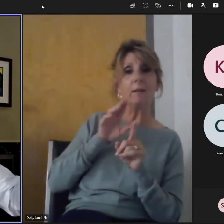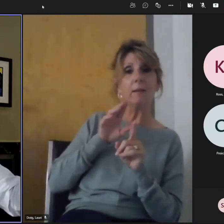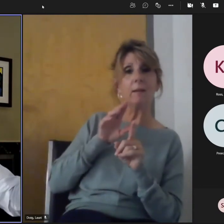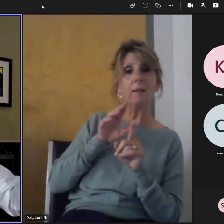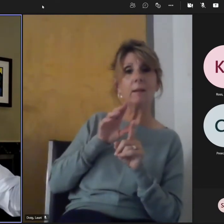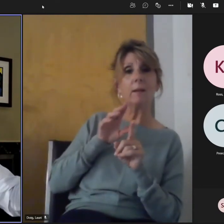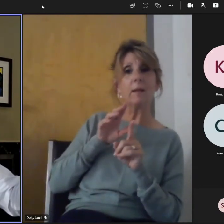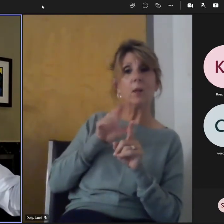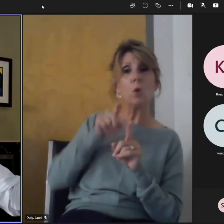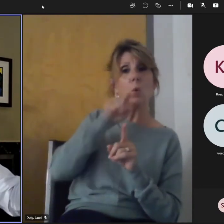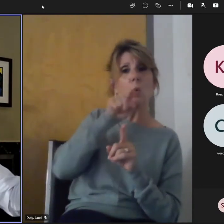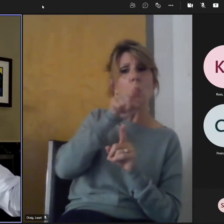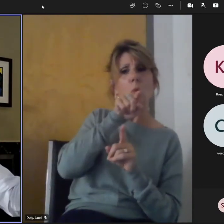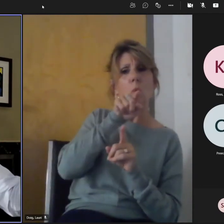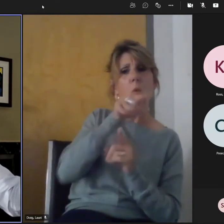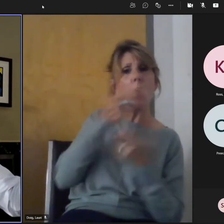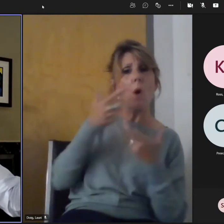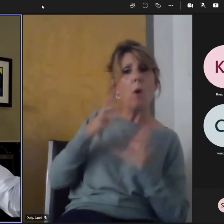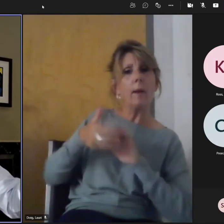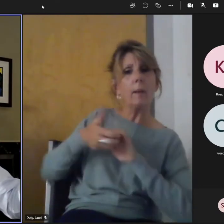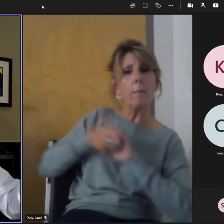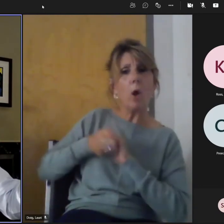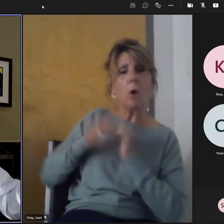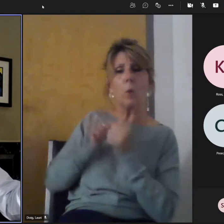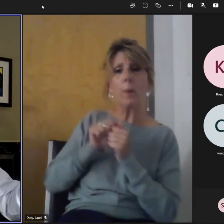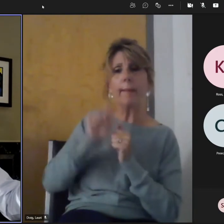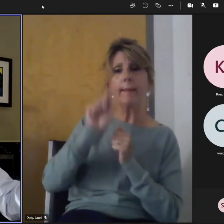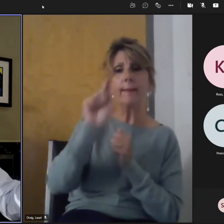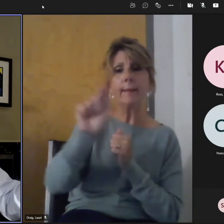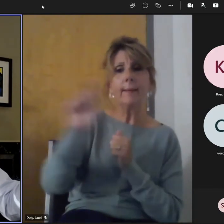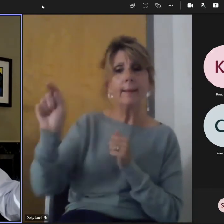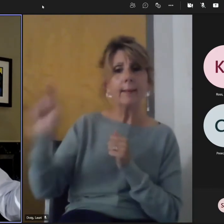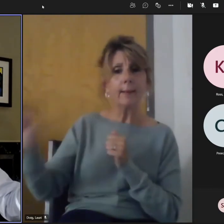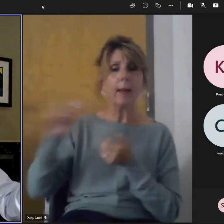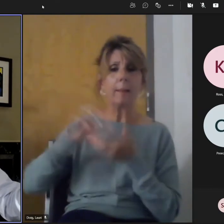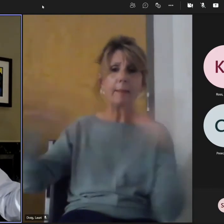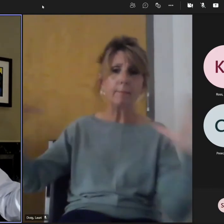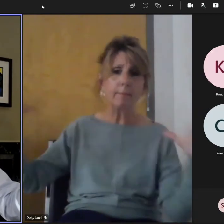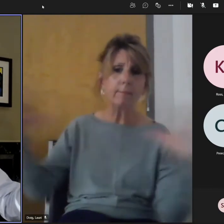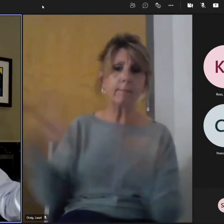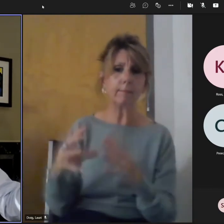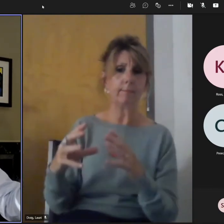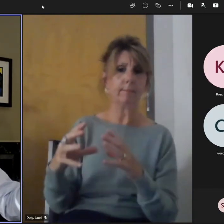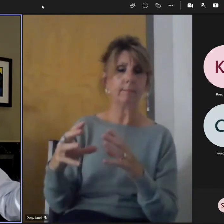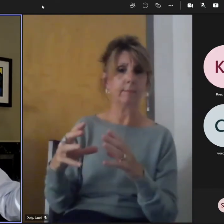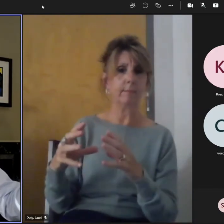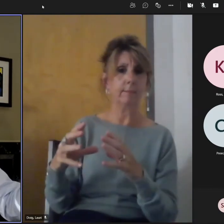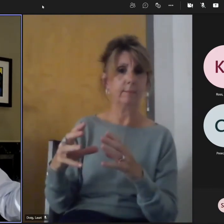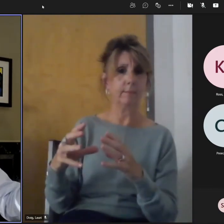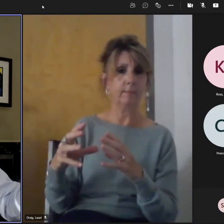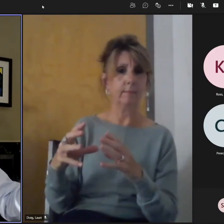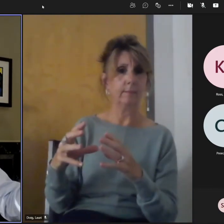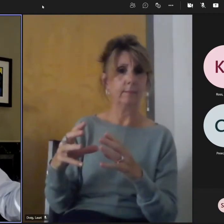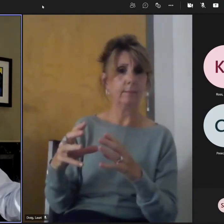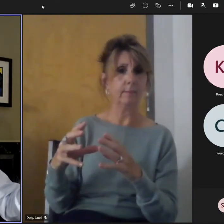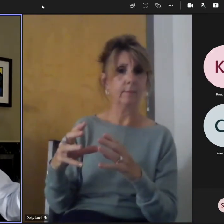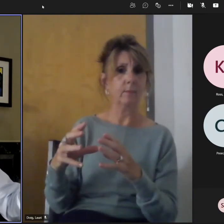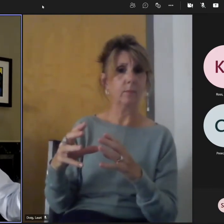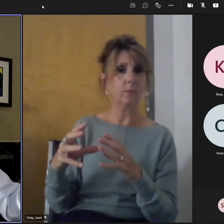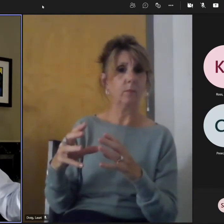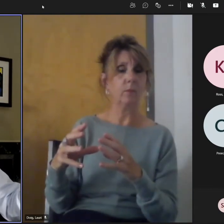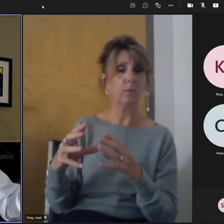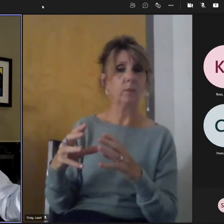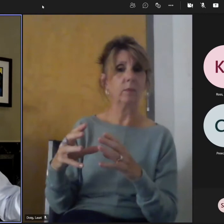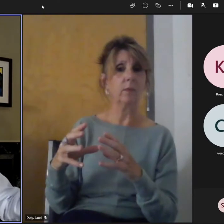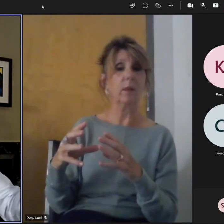partnership where you're trying to make a cohesion out of a set of silos, and that's